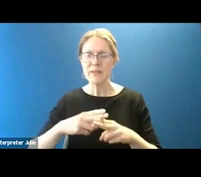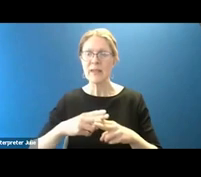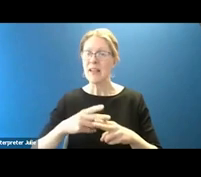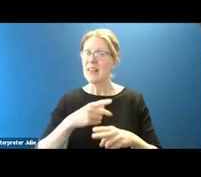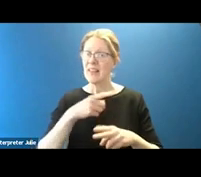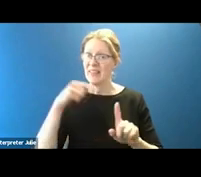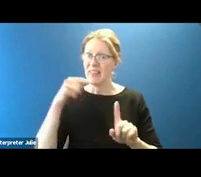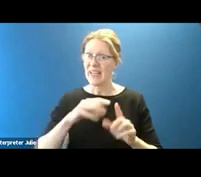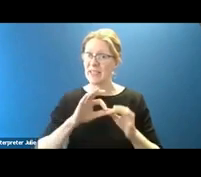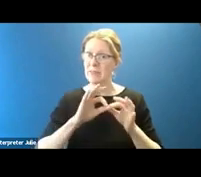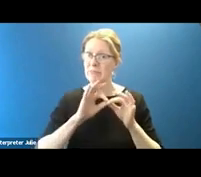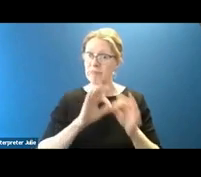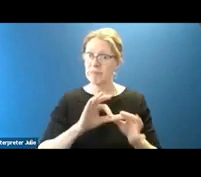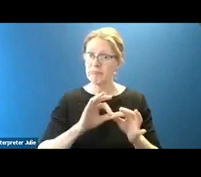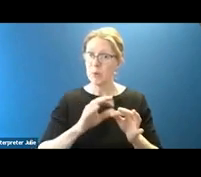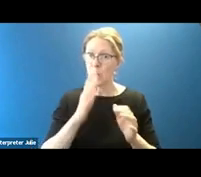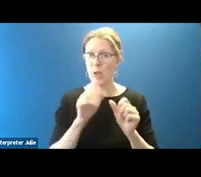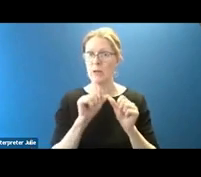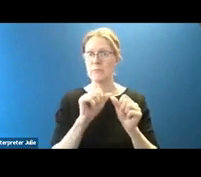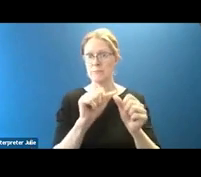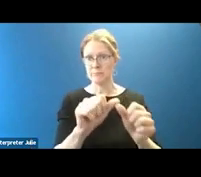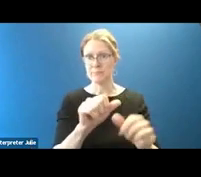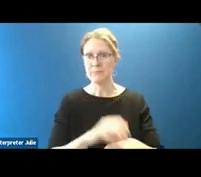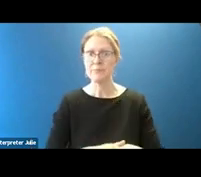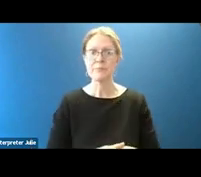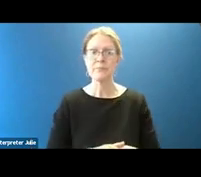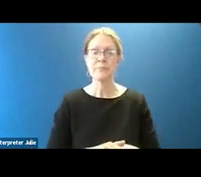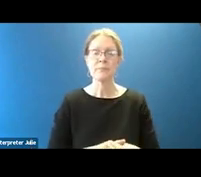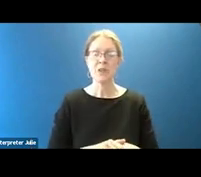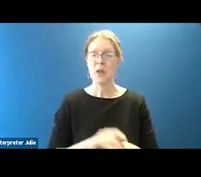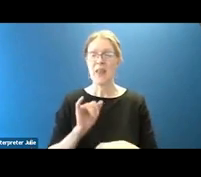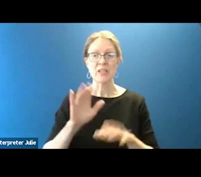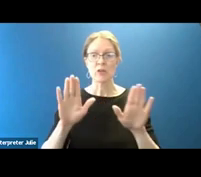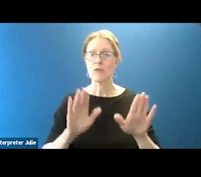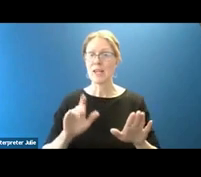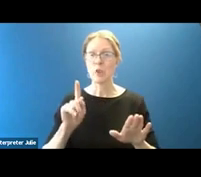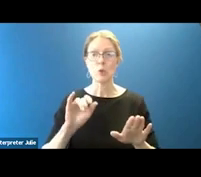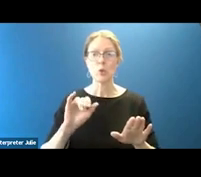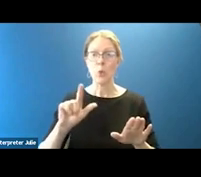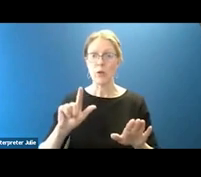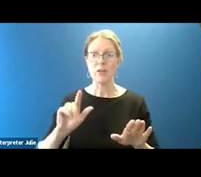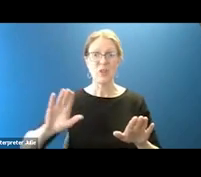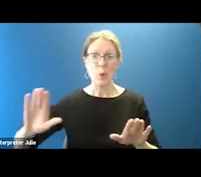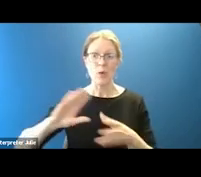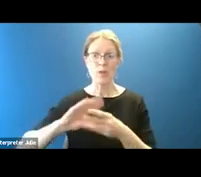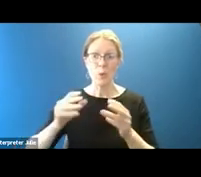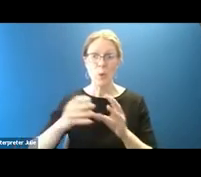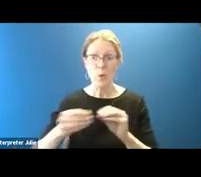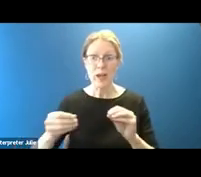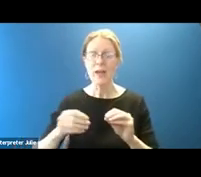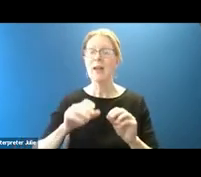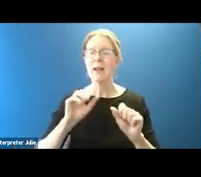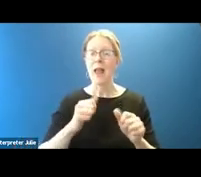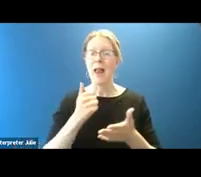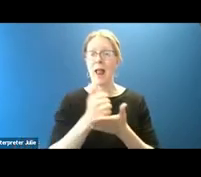relationship with the members there. So this is a great tool of your story to follow up. And